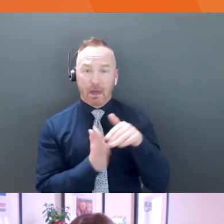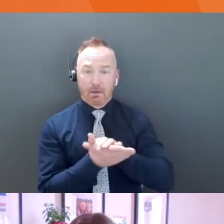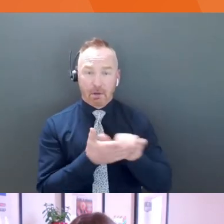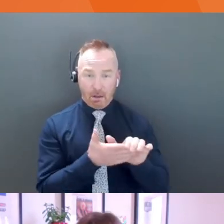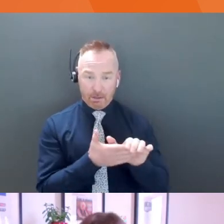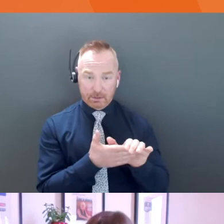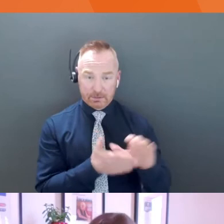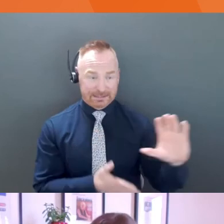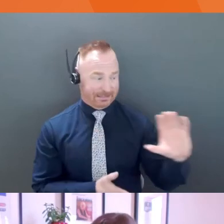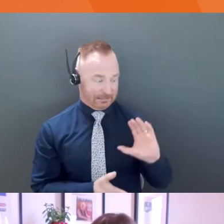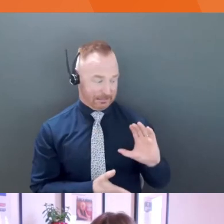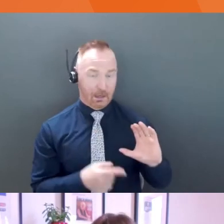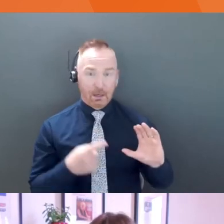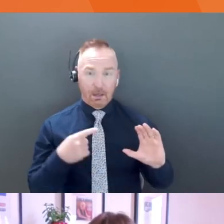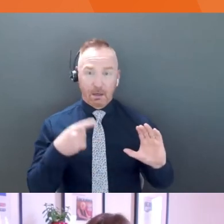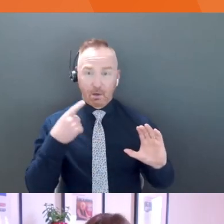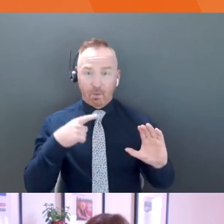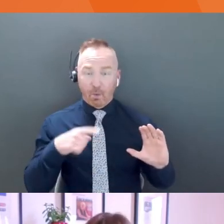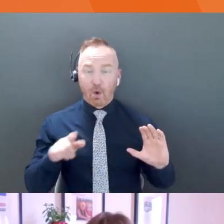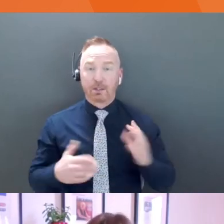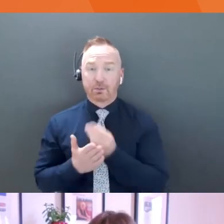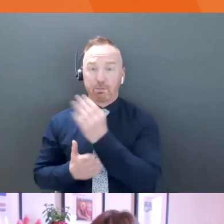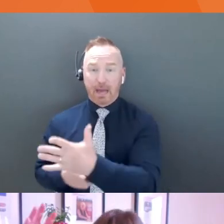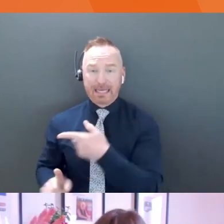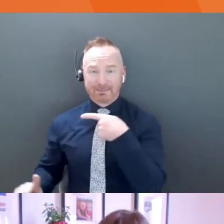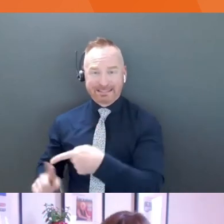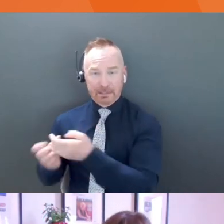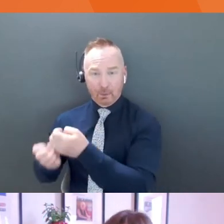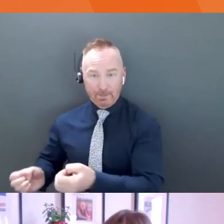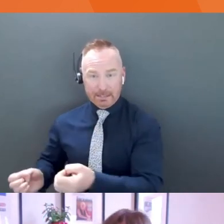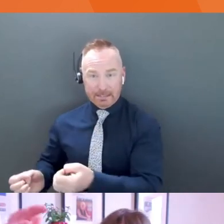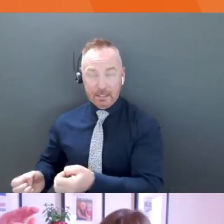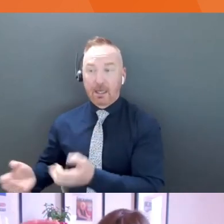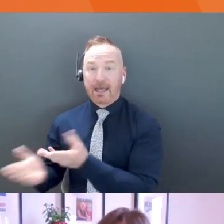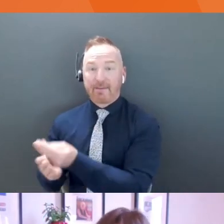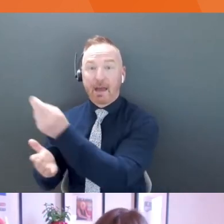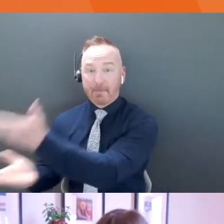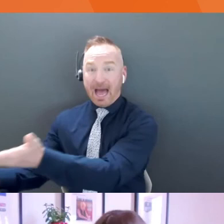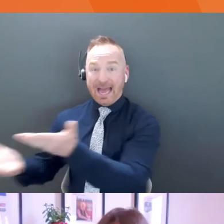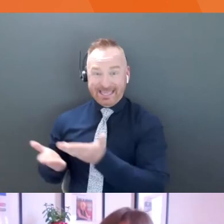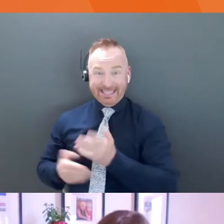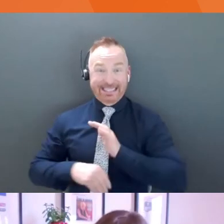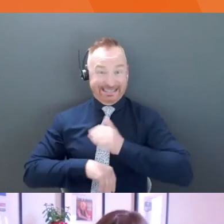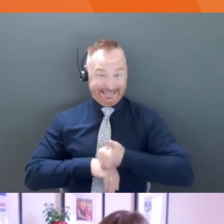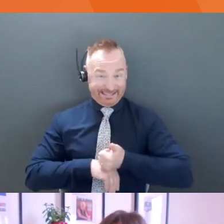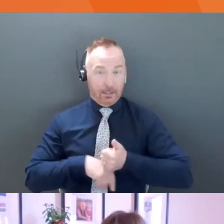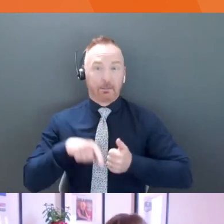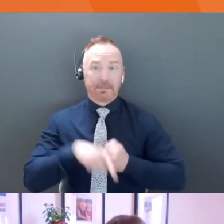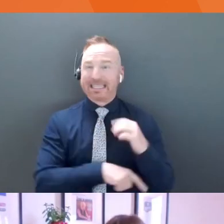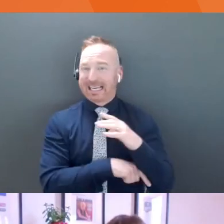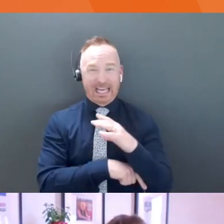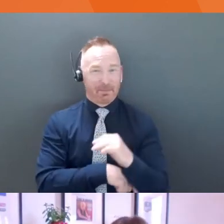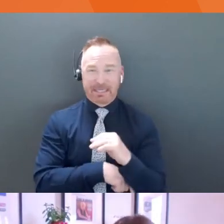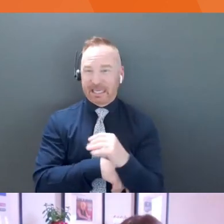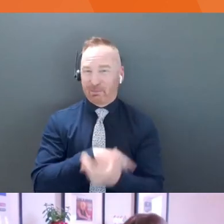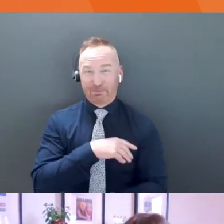this specific equipment, but that will allow us to grow the company six, six X, 10 X, whatever